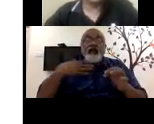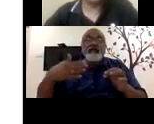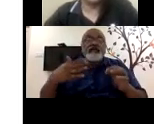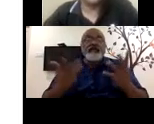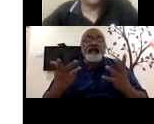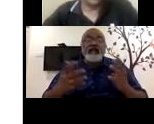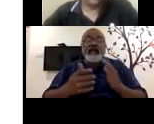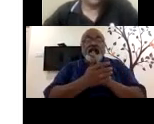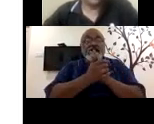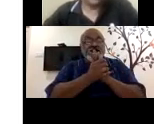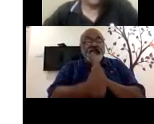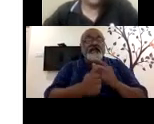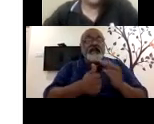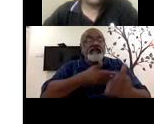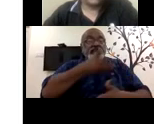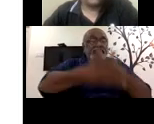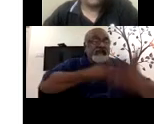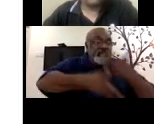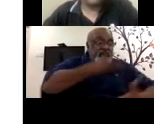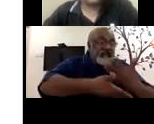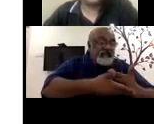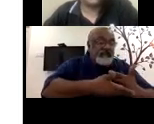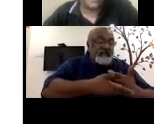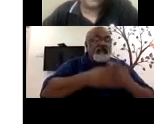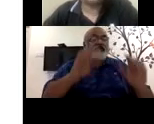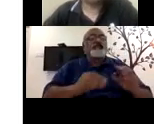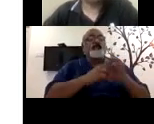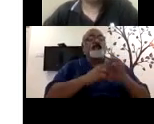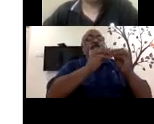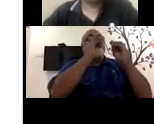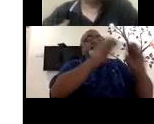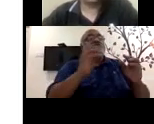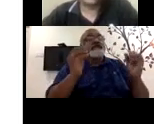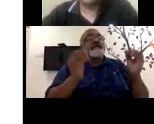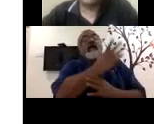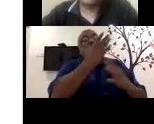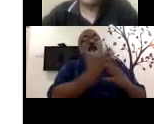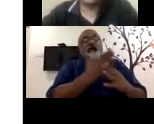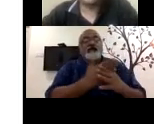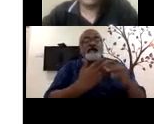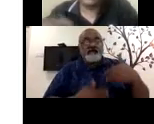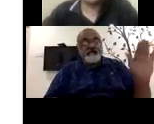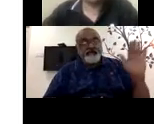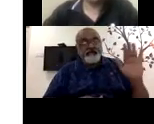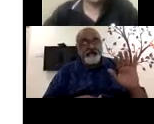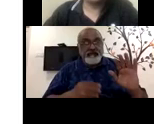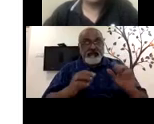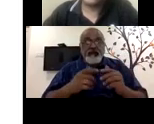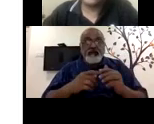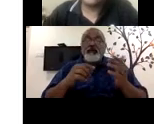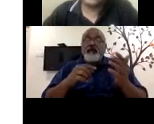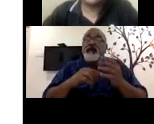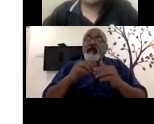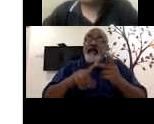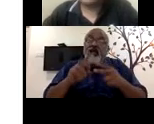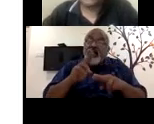skill and then deploy. Okay. Um, this is great when talent pipeline is large and you know that